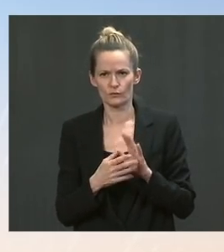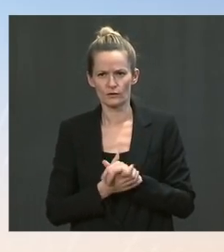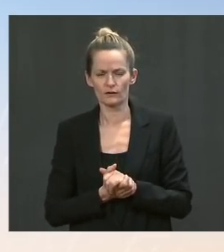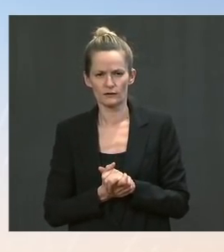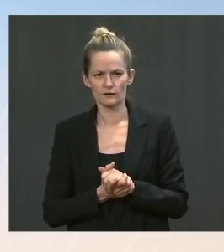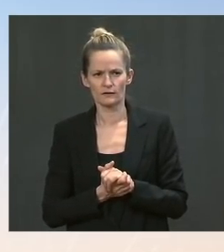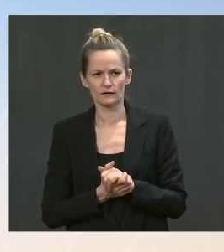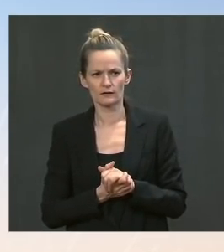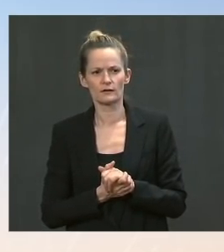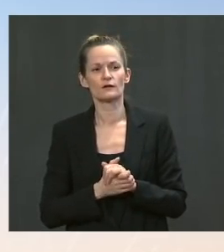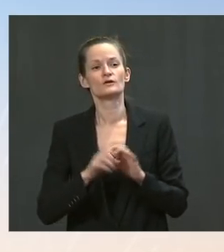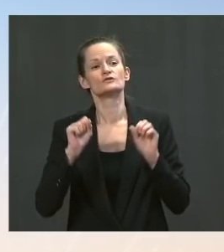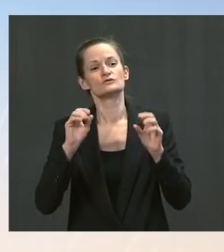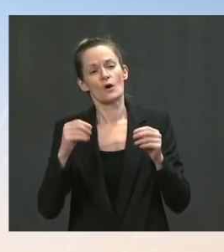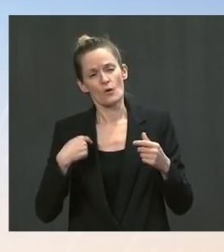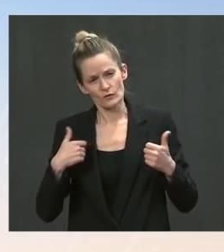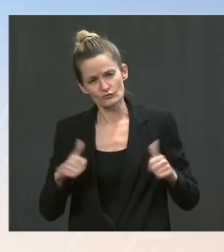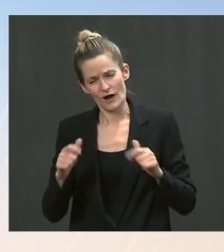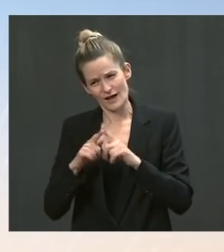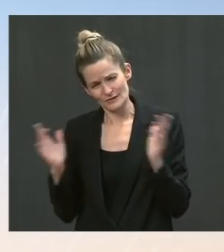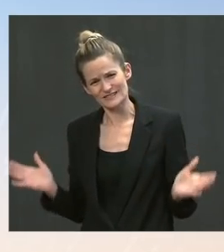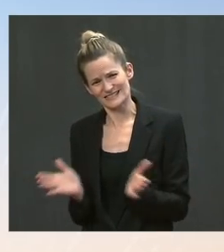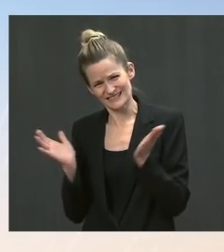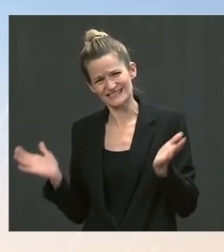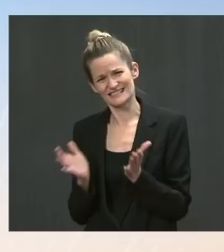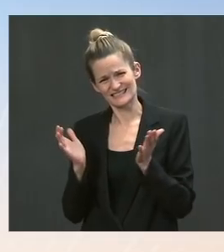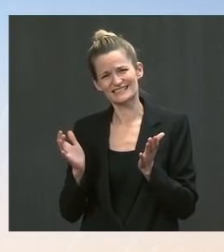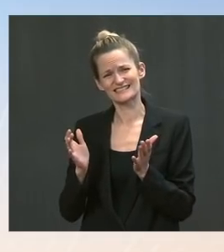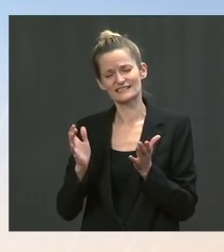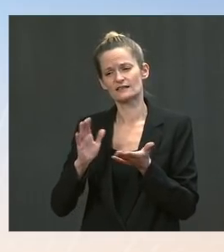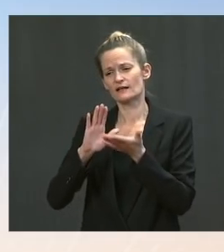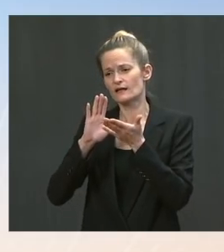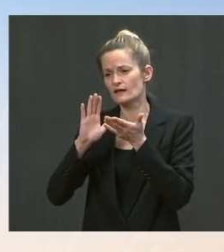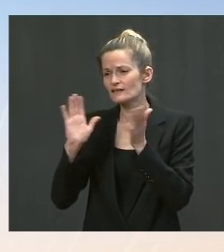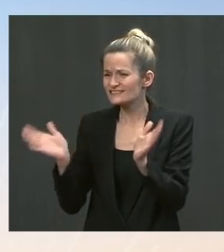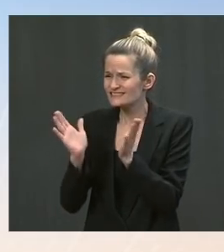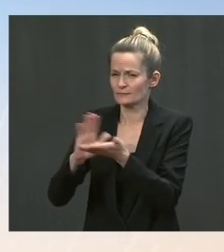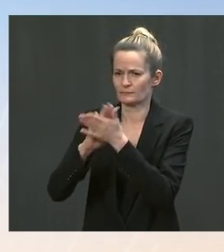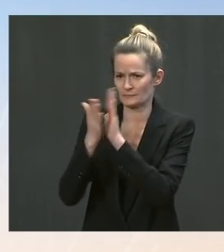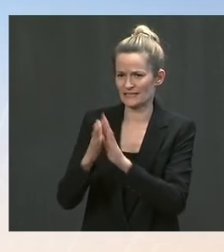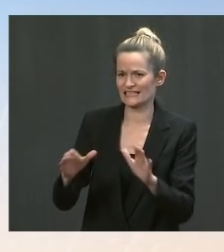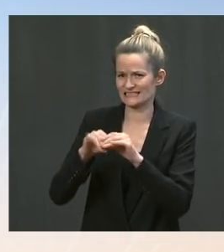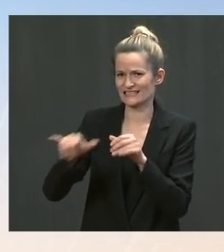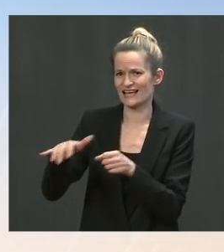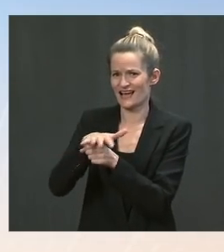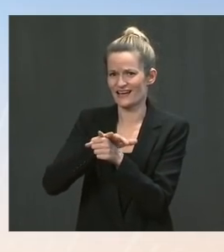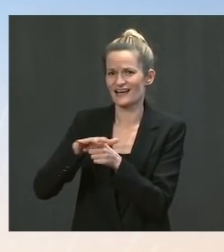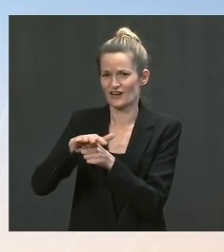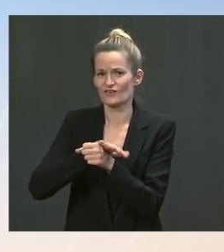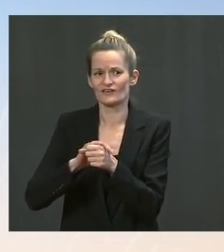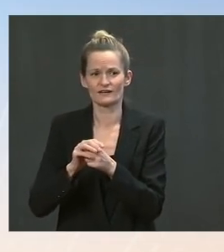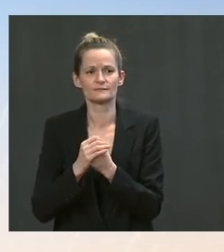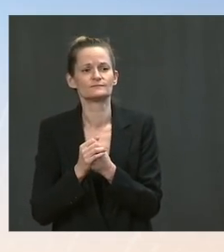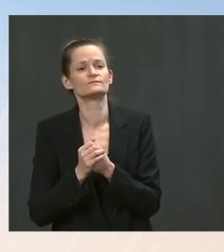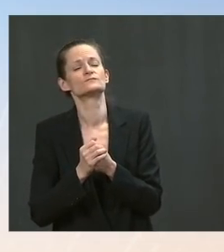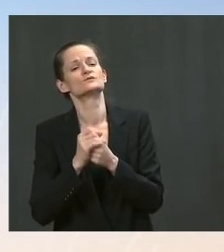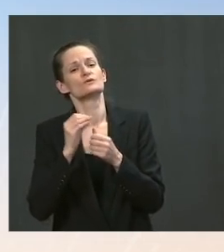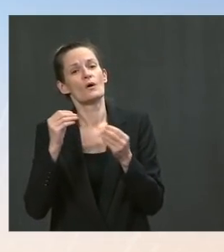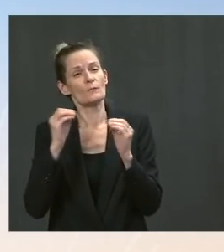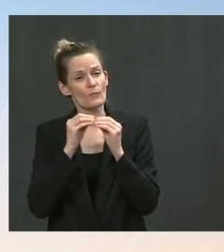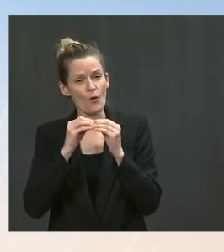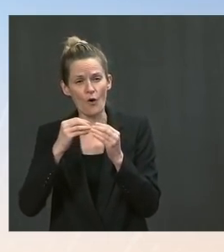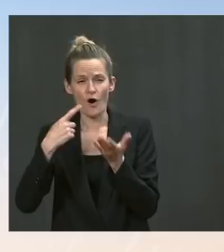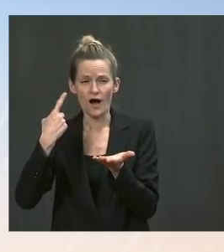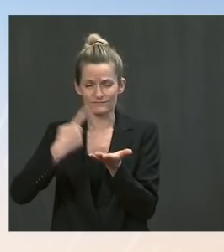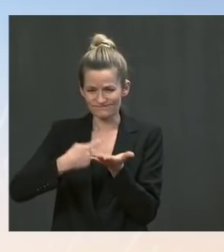role in fostering regional stability and peace. In terms of any action, I would — I'm not in a position to preview that. Obviously, there's discussion with